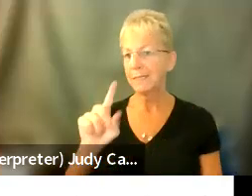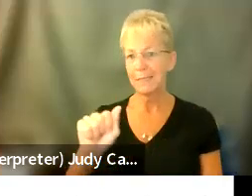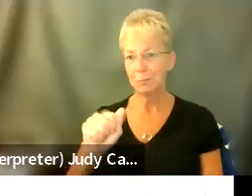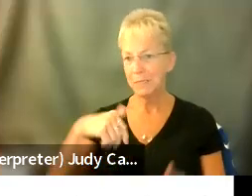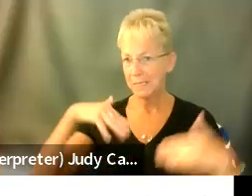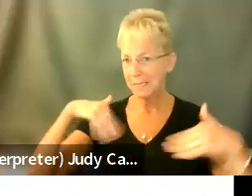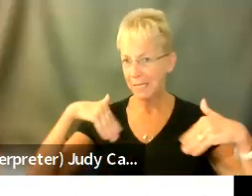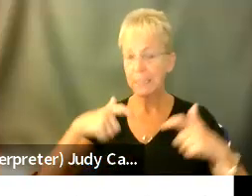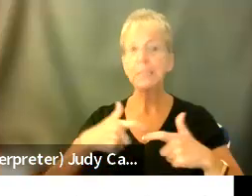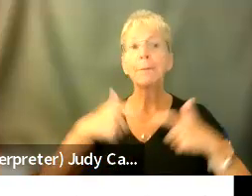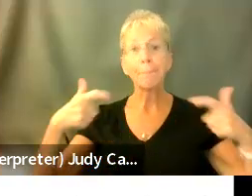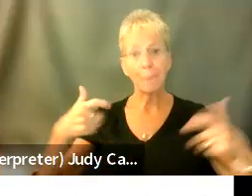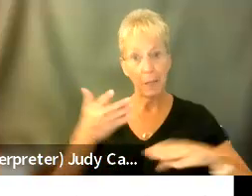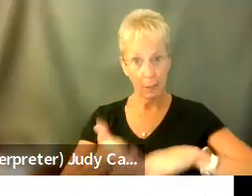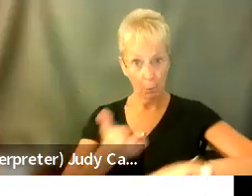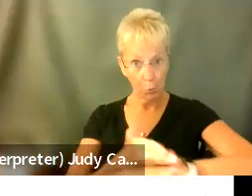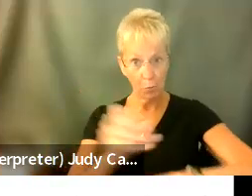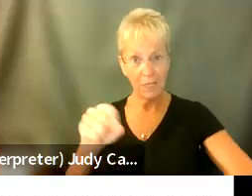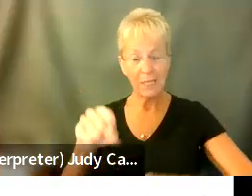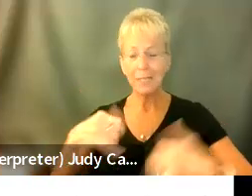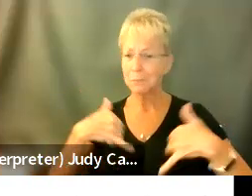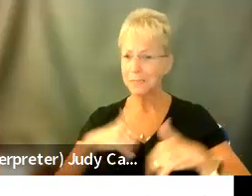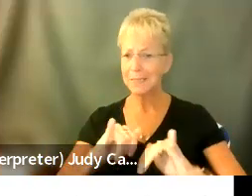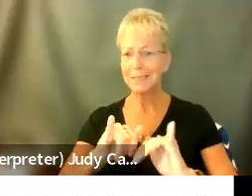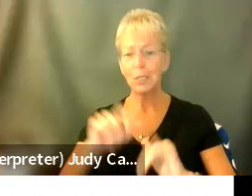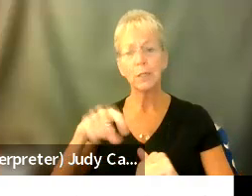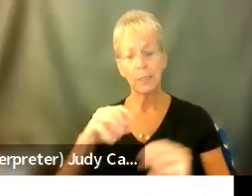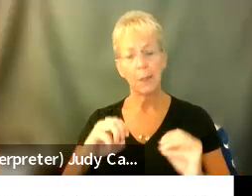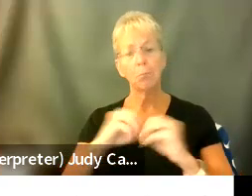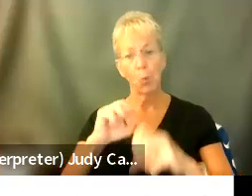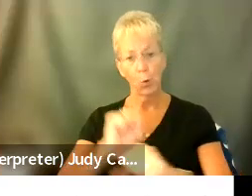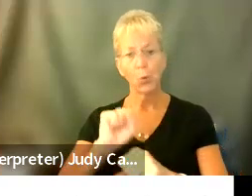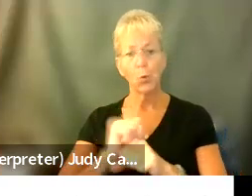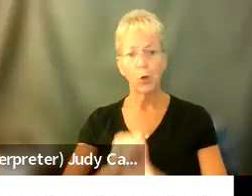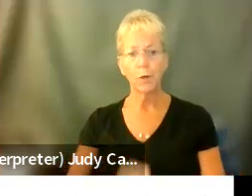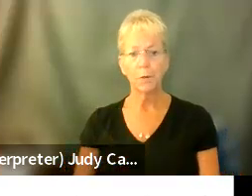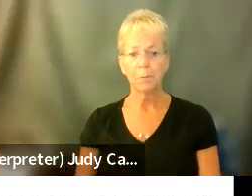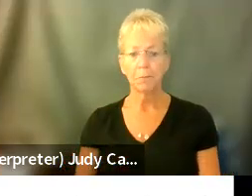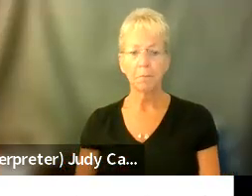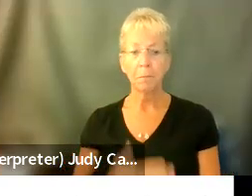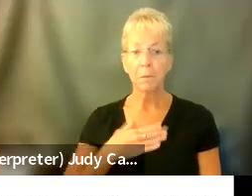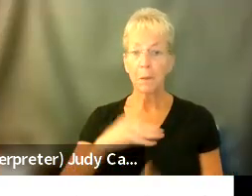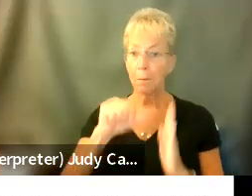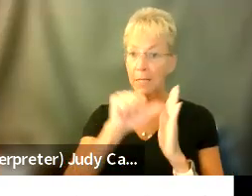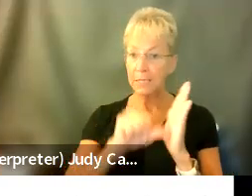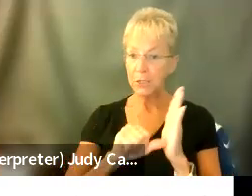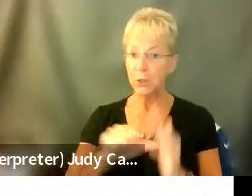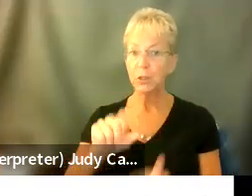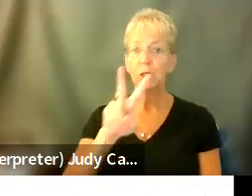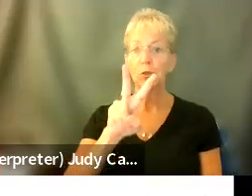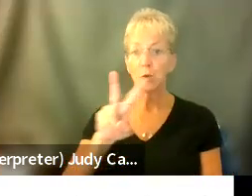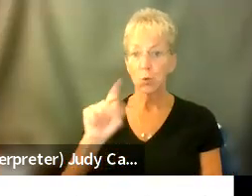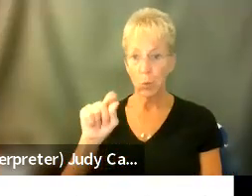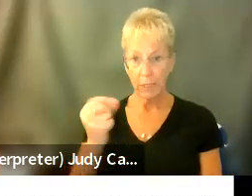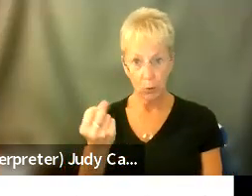huge strides, but there's still lots to be done. My, uh, surgery was in 2012 in